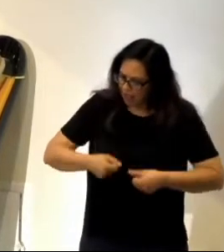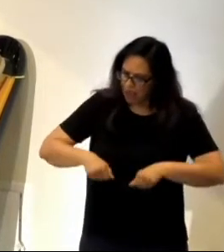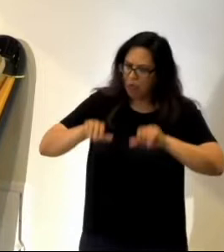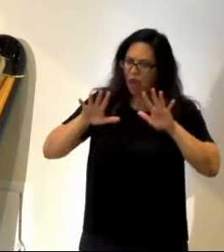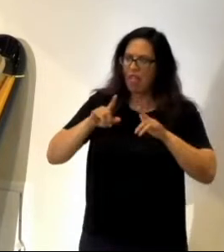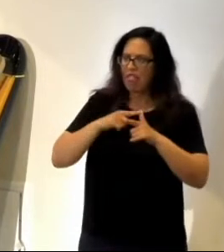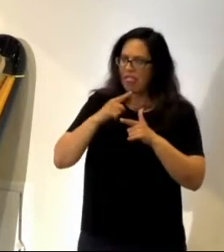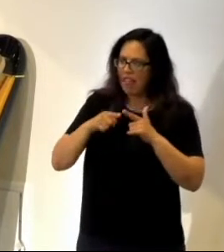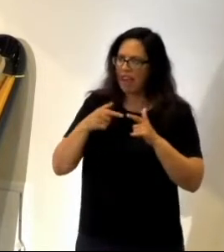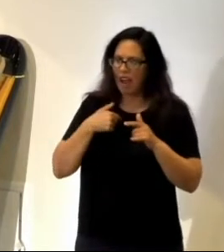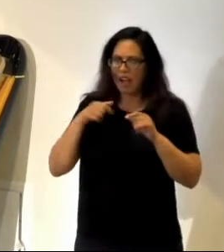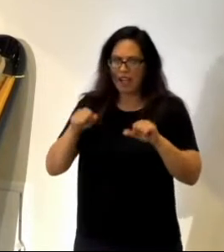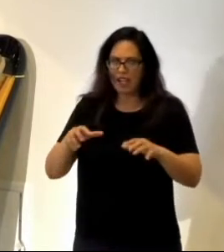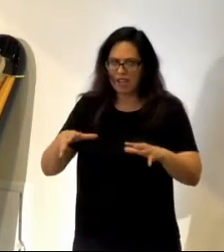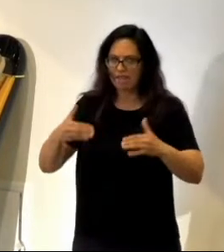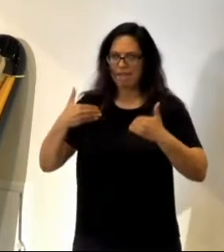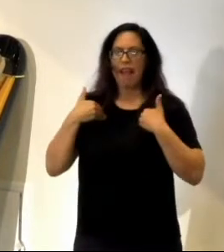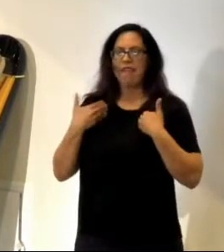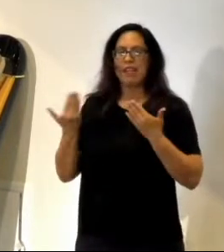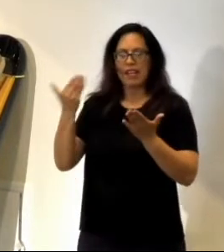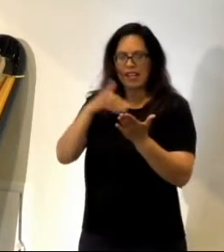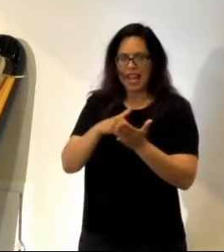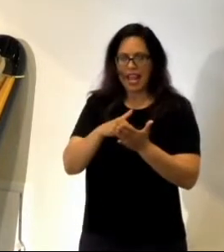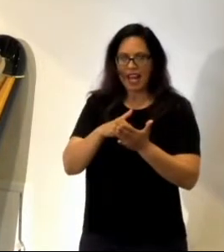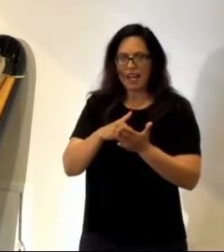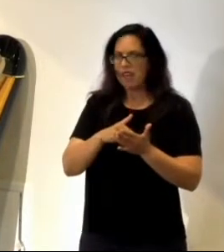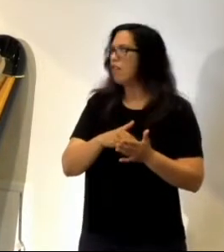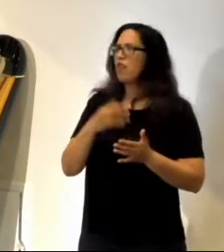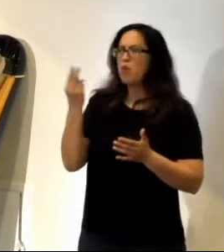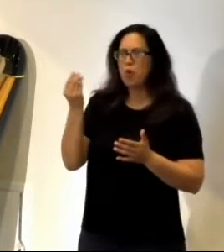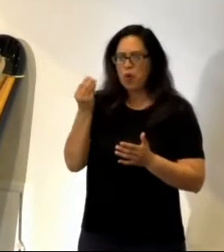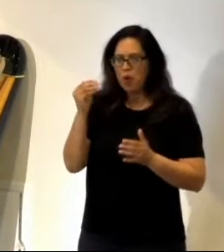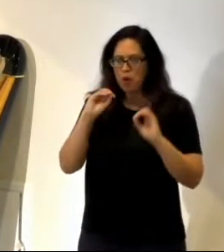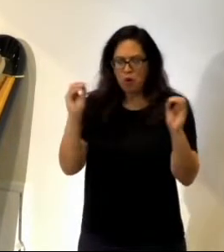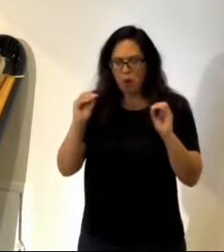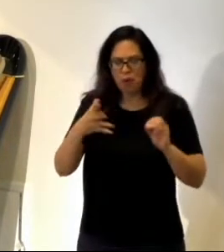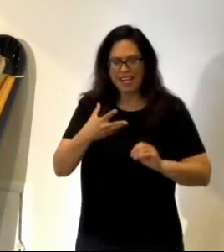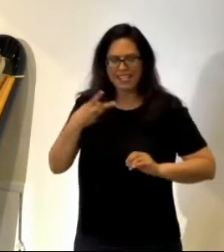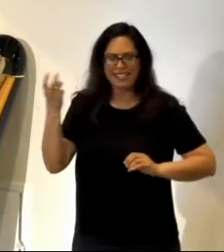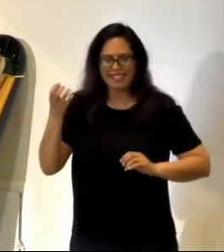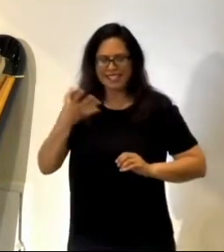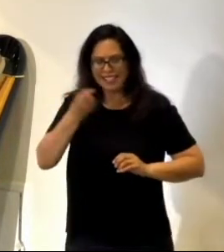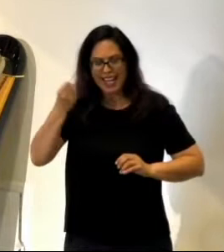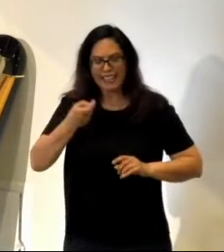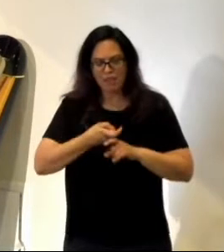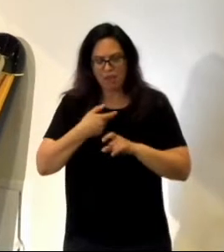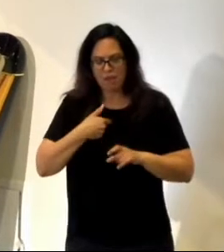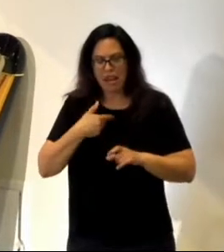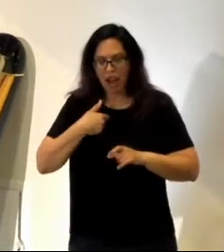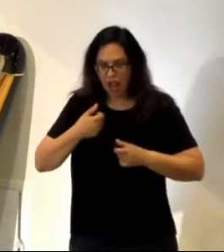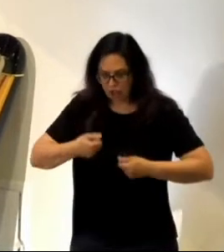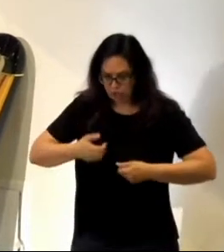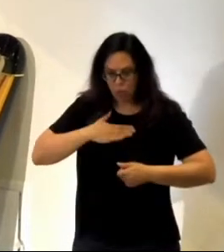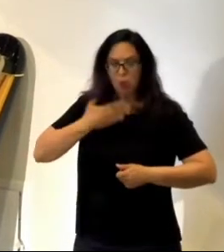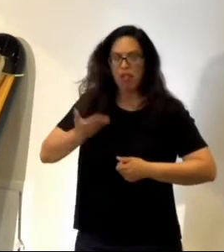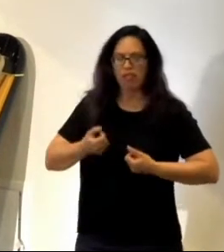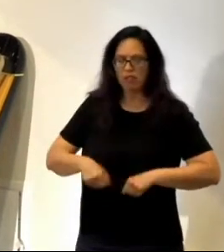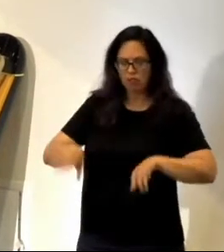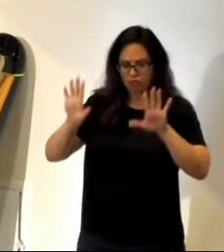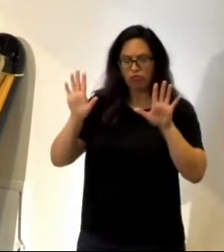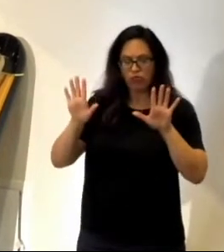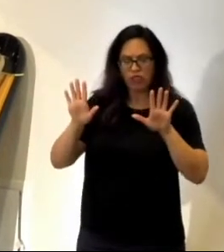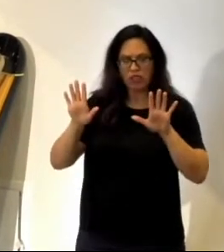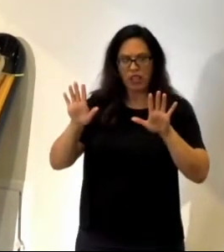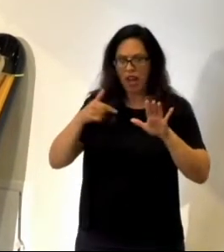No one takes it from me. But I lay it down of my own accord. I have the authority to lay it down. And I have the